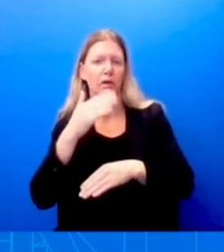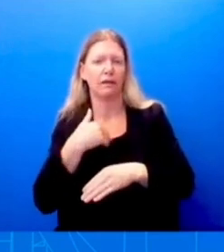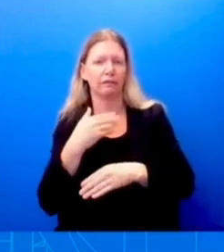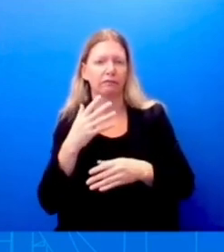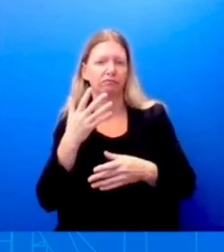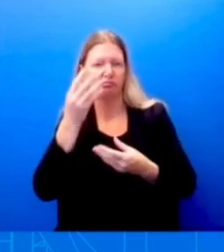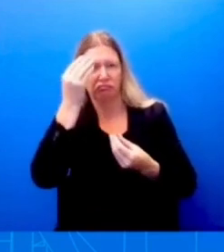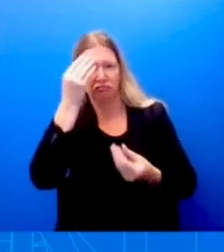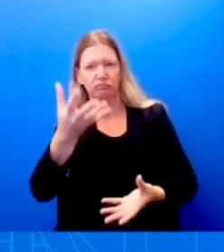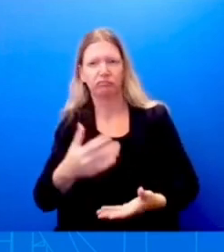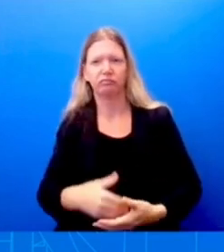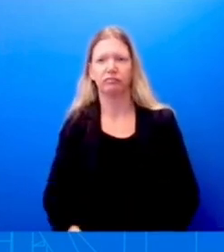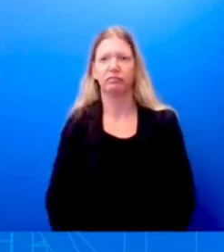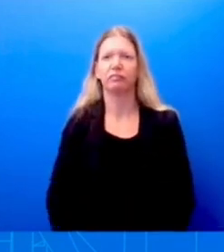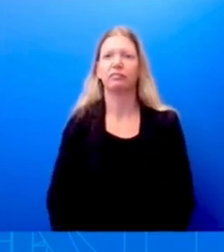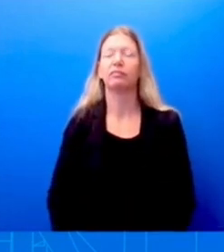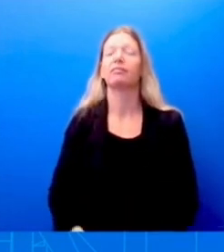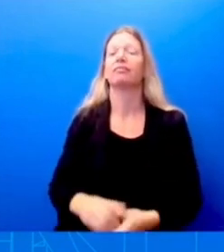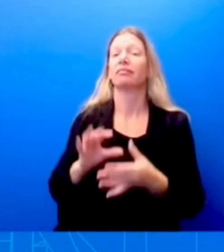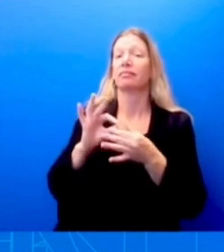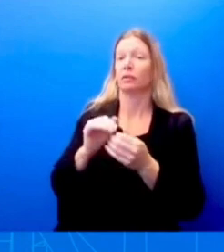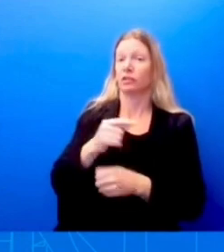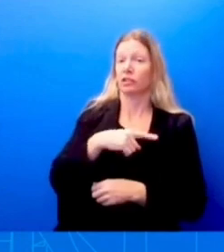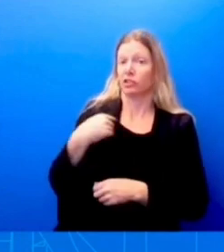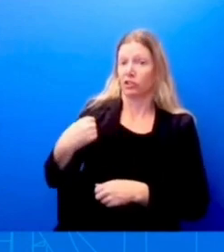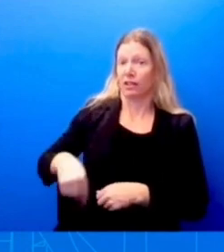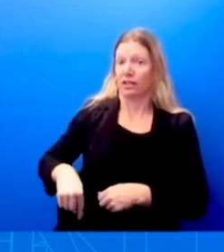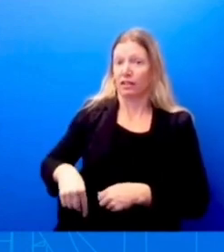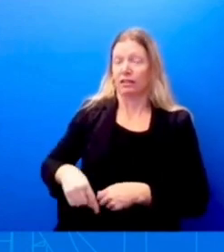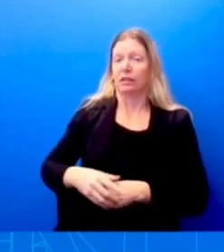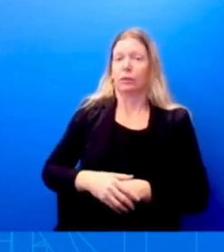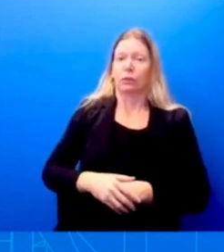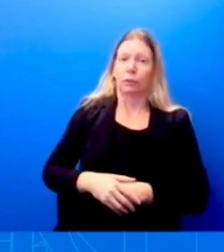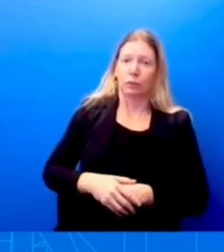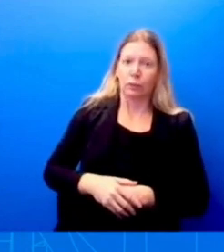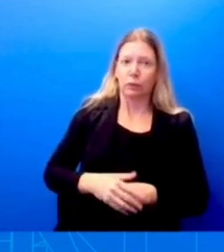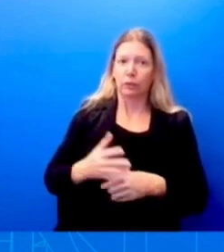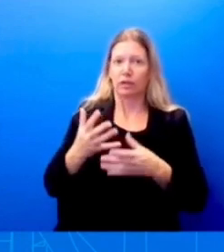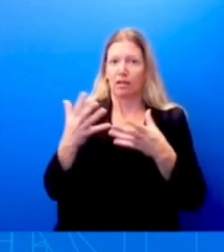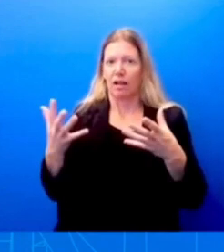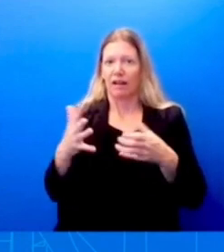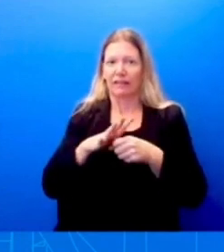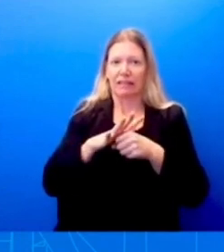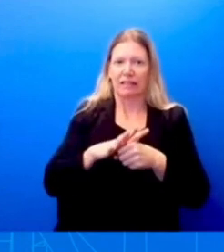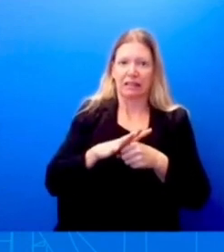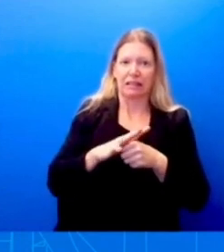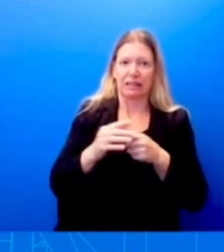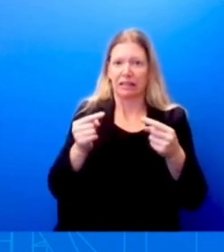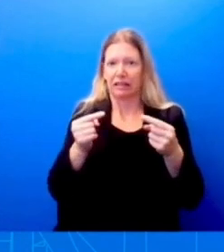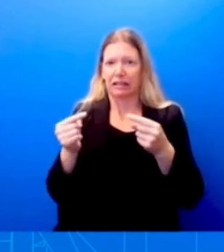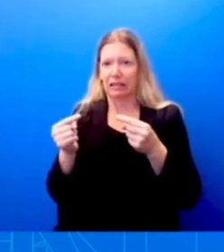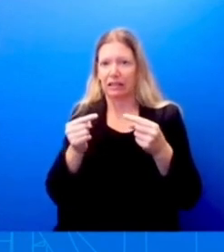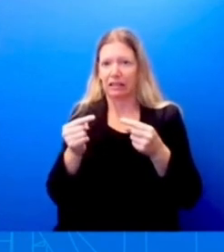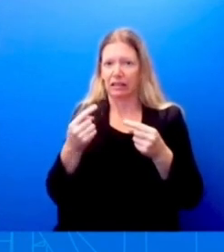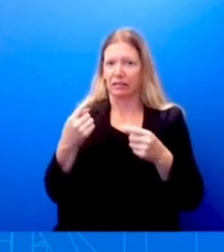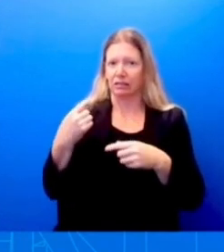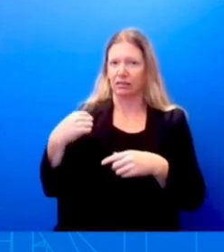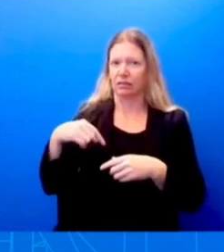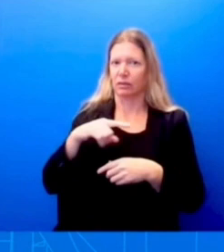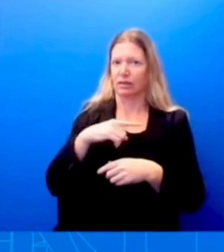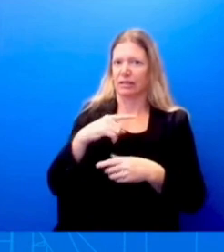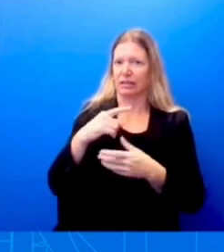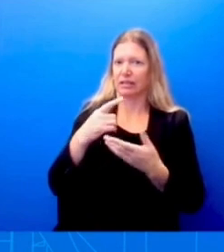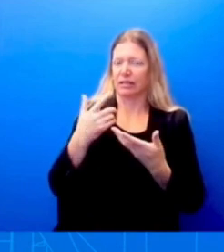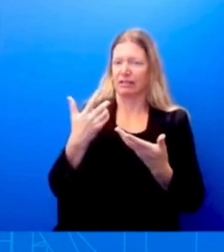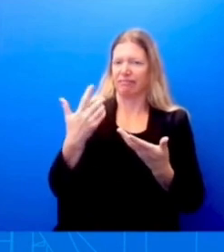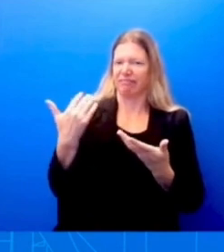different tension points, but one of them, uh, has, we've been reminded of, and that is the fact that China retains ownership of all the pandas